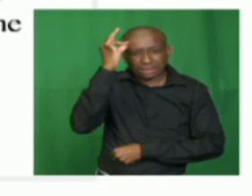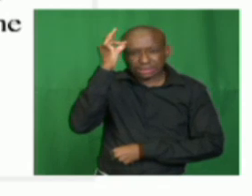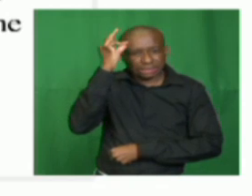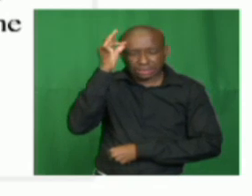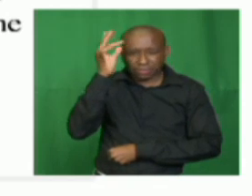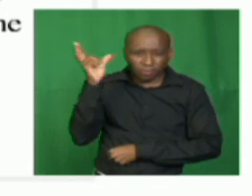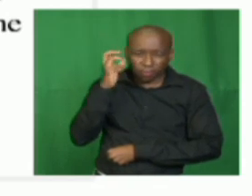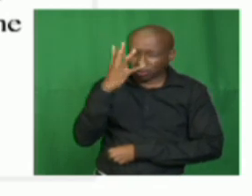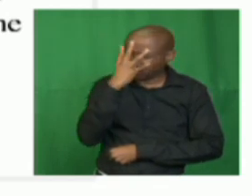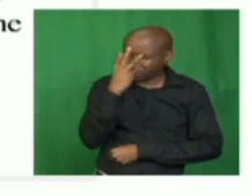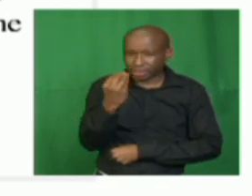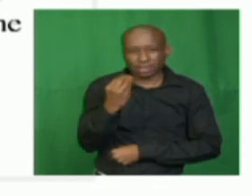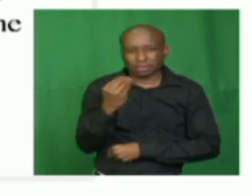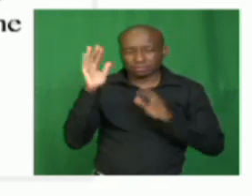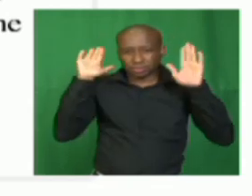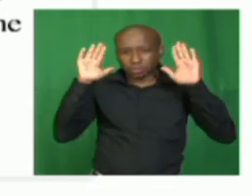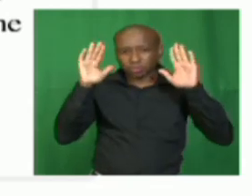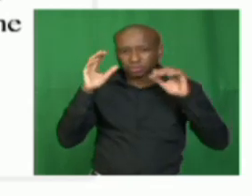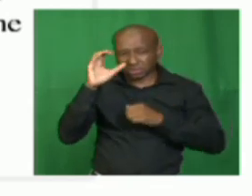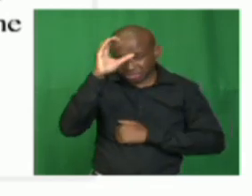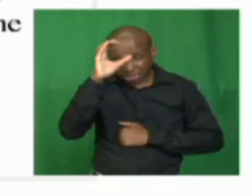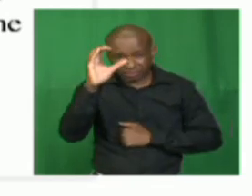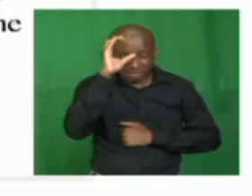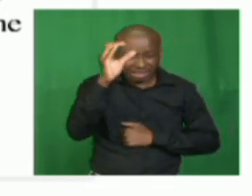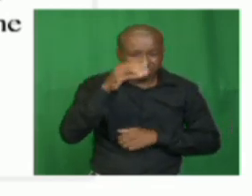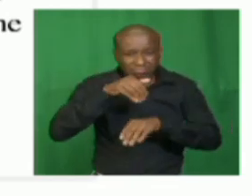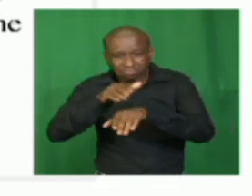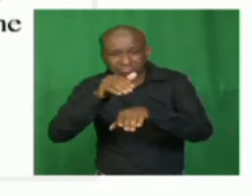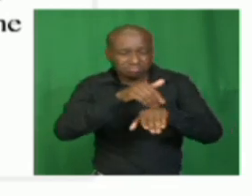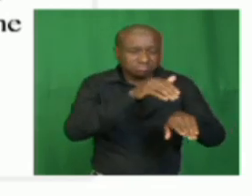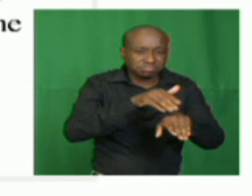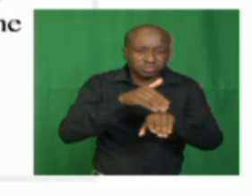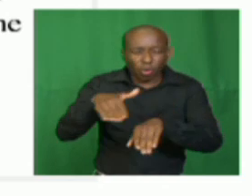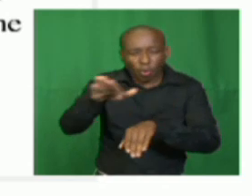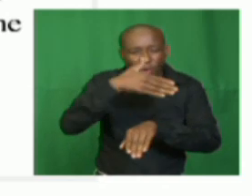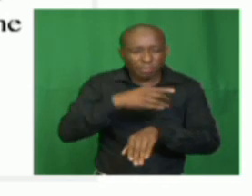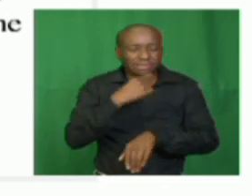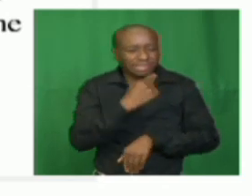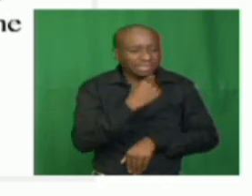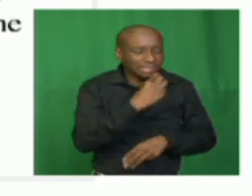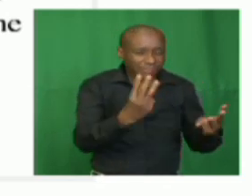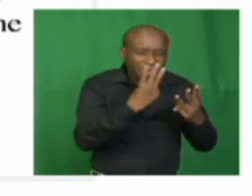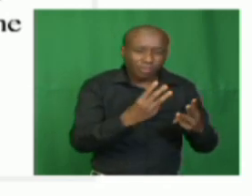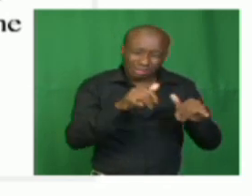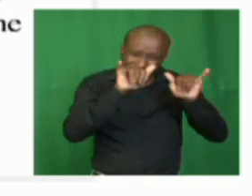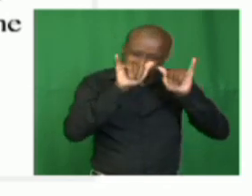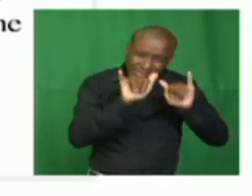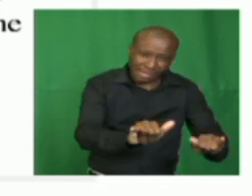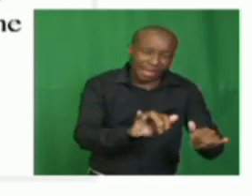The chiefs and the chiefs were sent to tell all the people to stay at home,